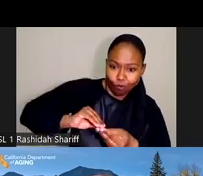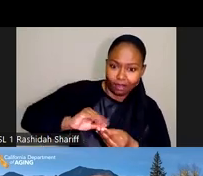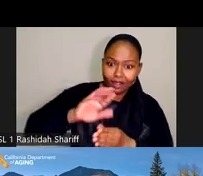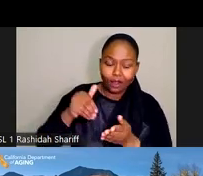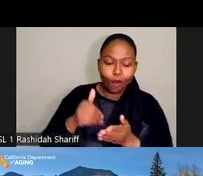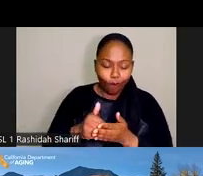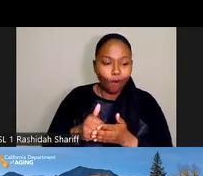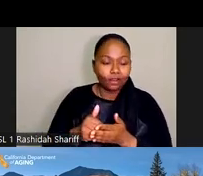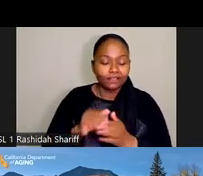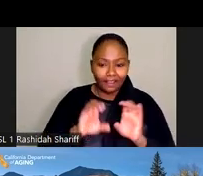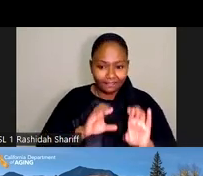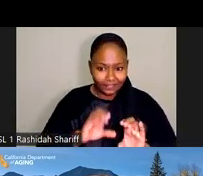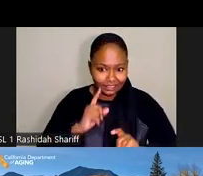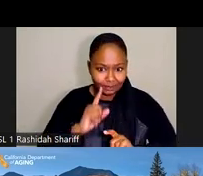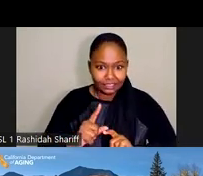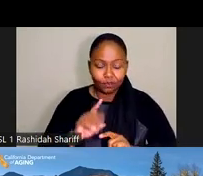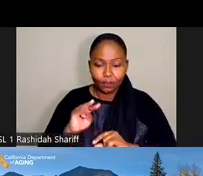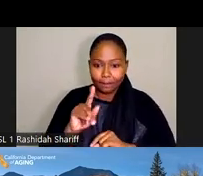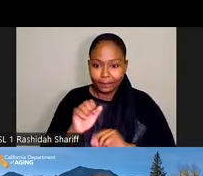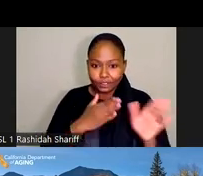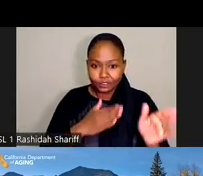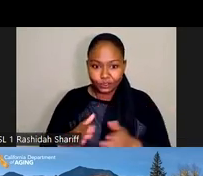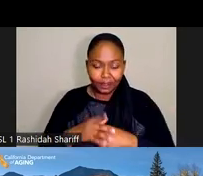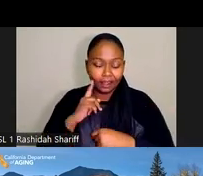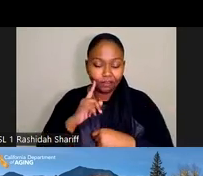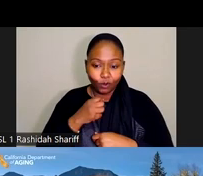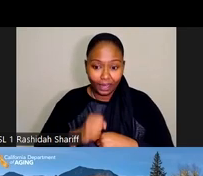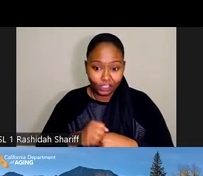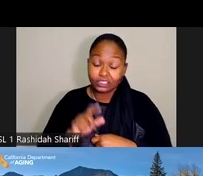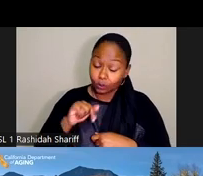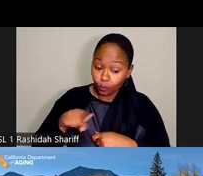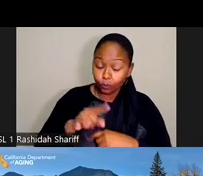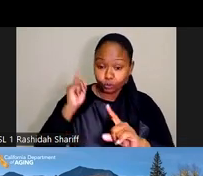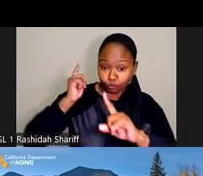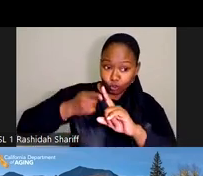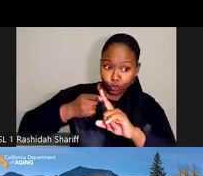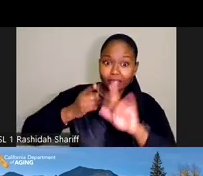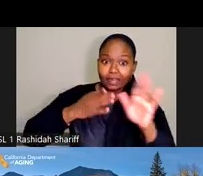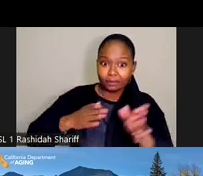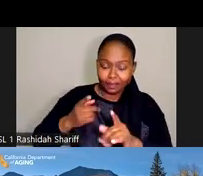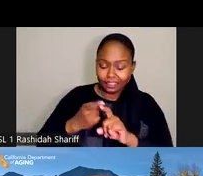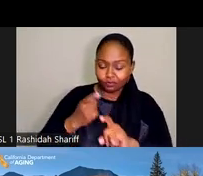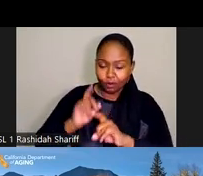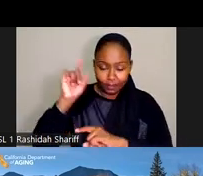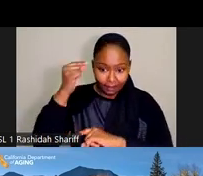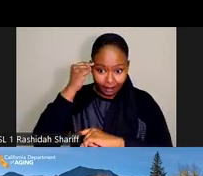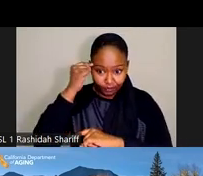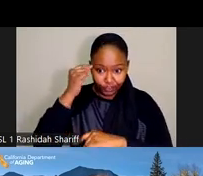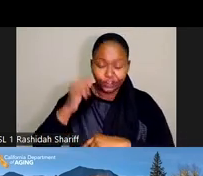30th in the Master Plan for Aging. So these are targeted investments made by the governor and legislature that